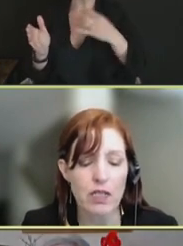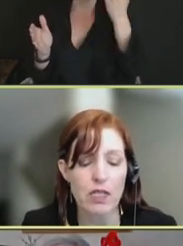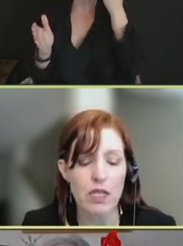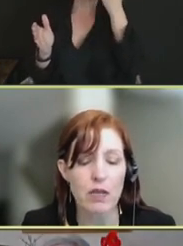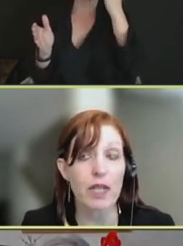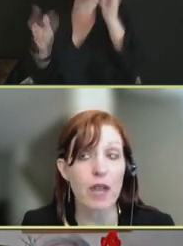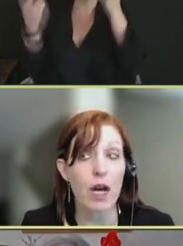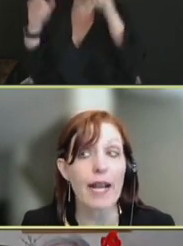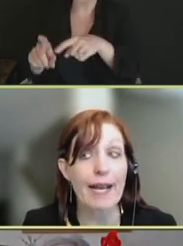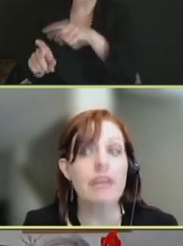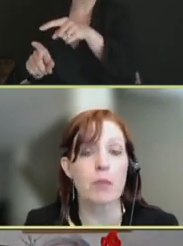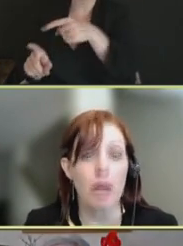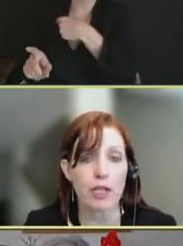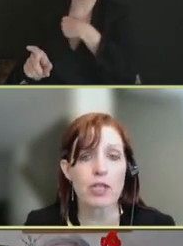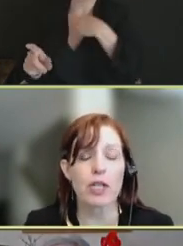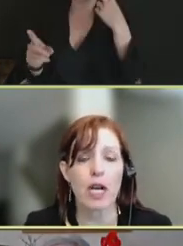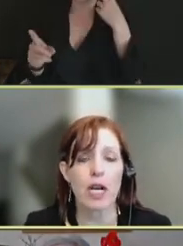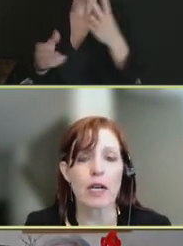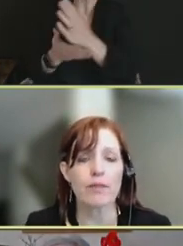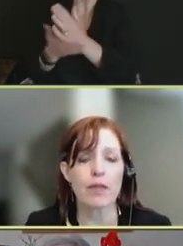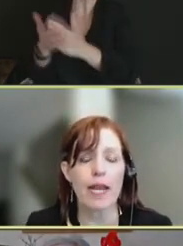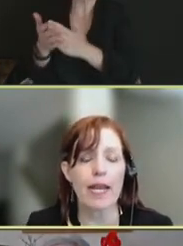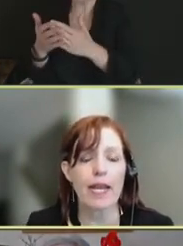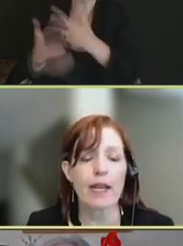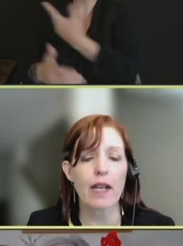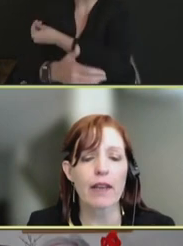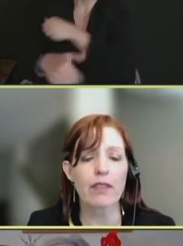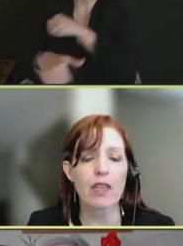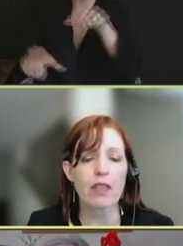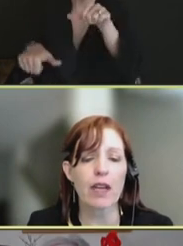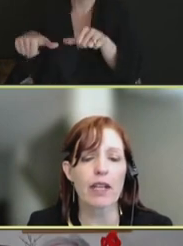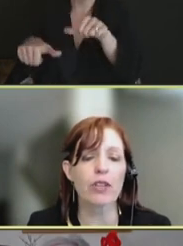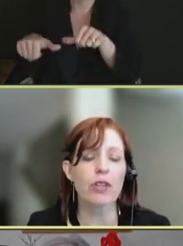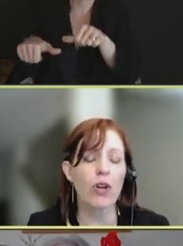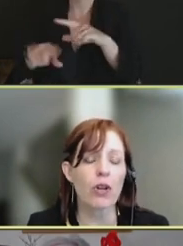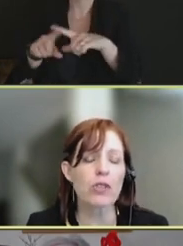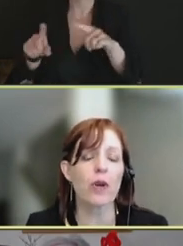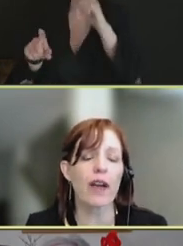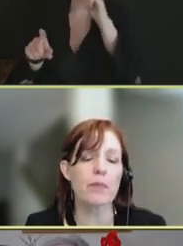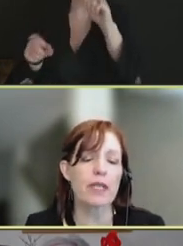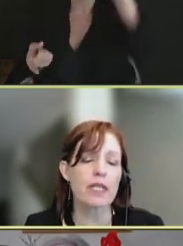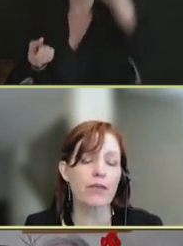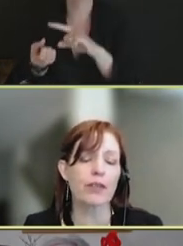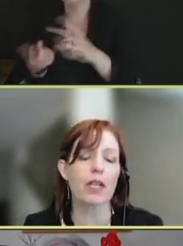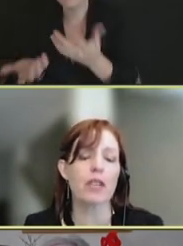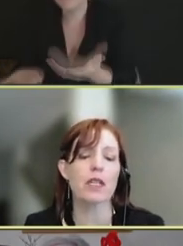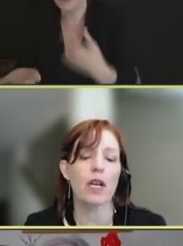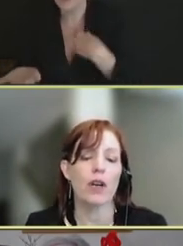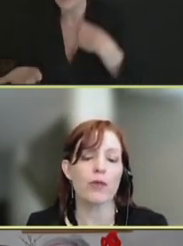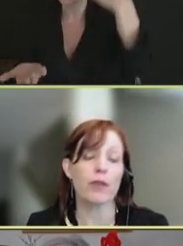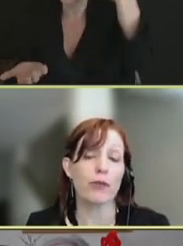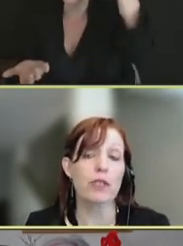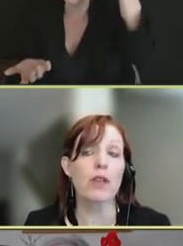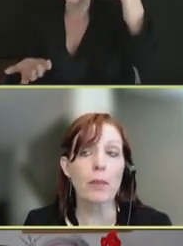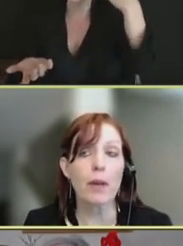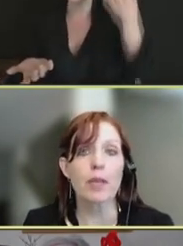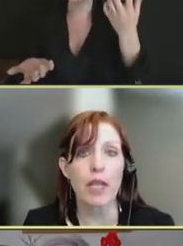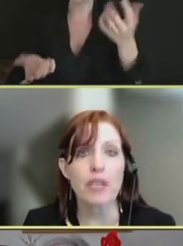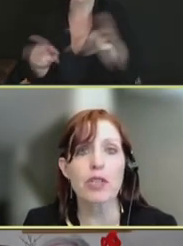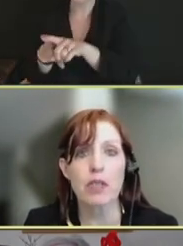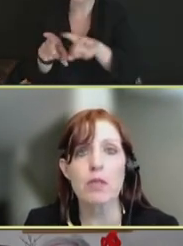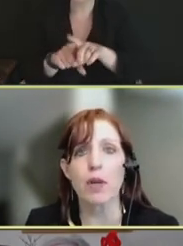hesitancy, but not as much. And I think that it could also have been different for different